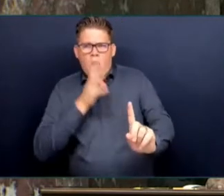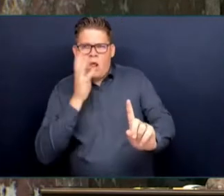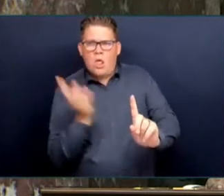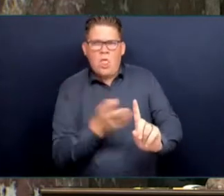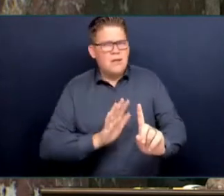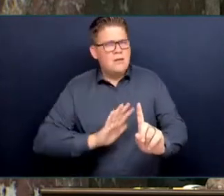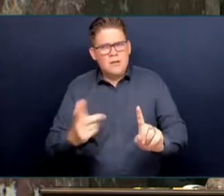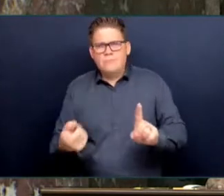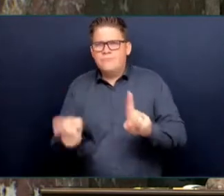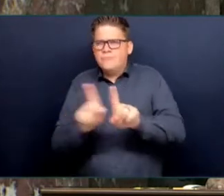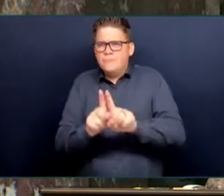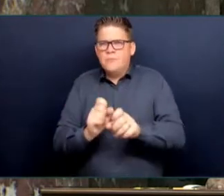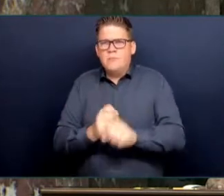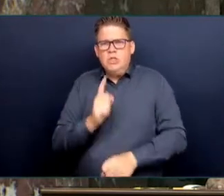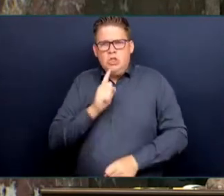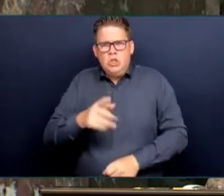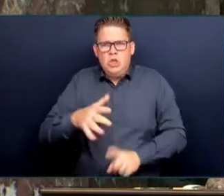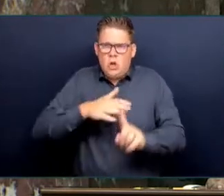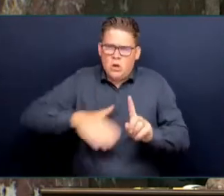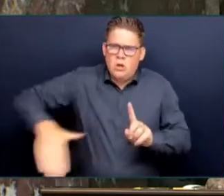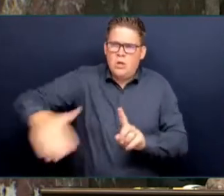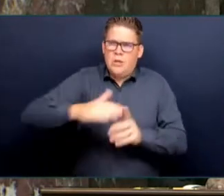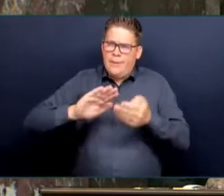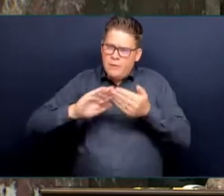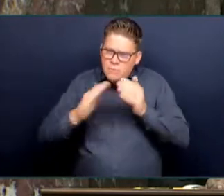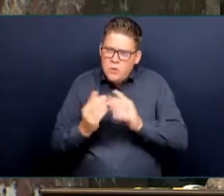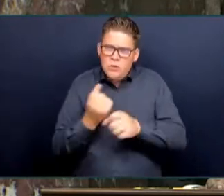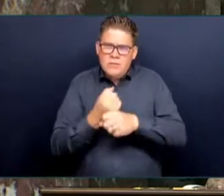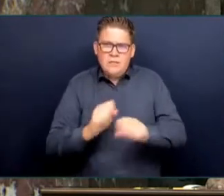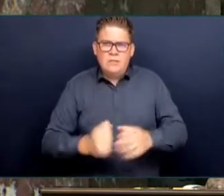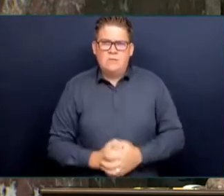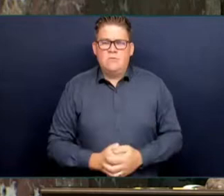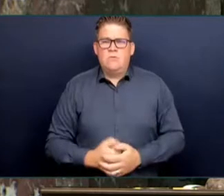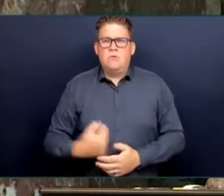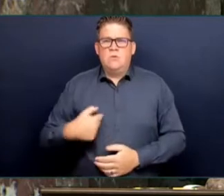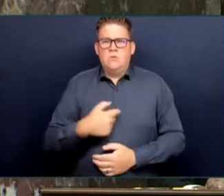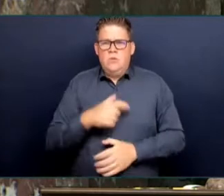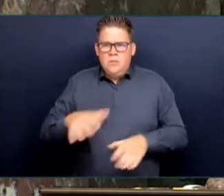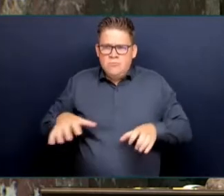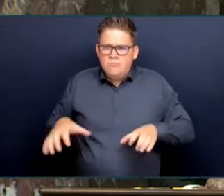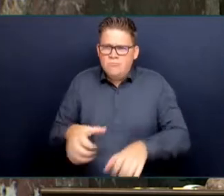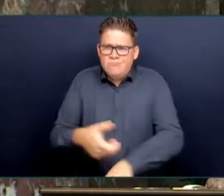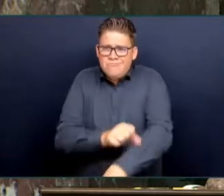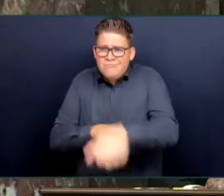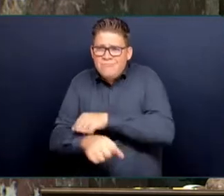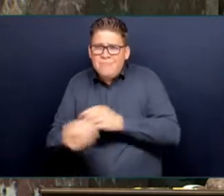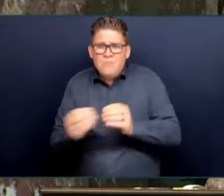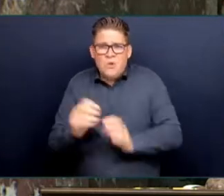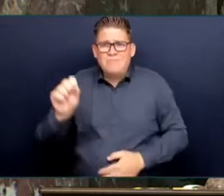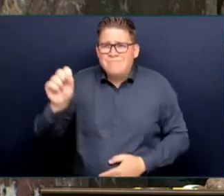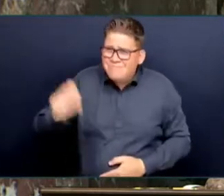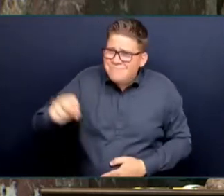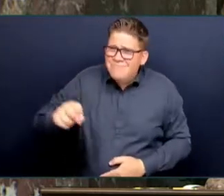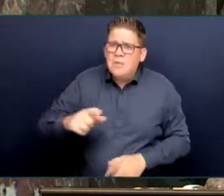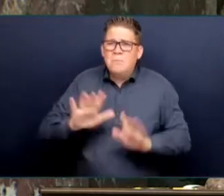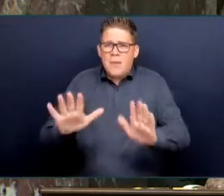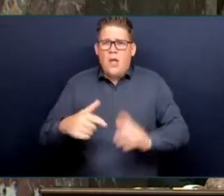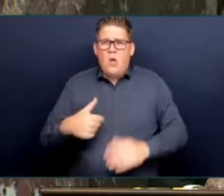more to do, Mr. Speaker, but that's, I think, a significant commitment we've already made to address this problem.